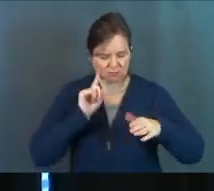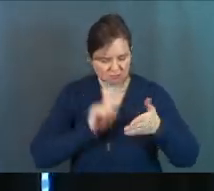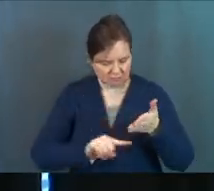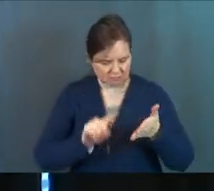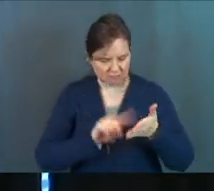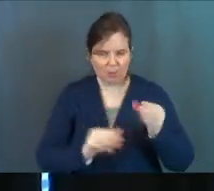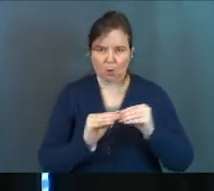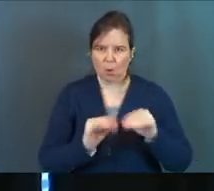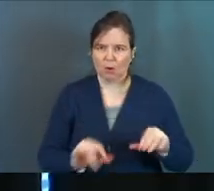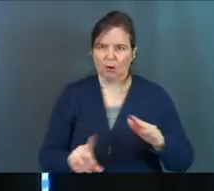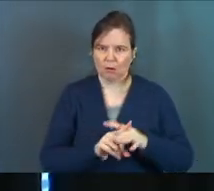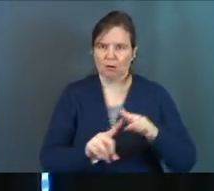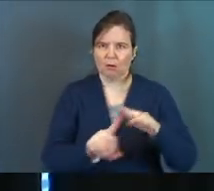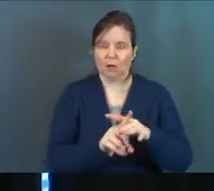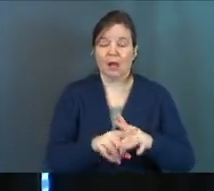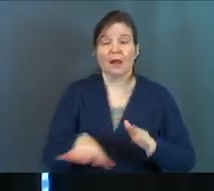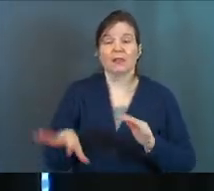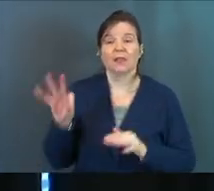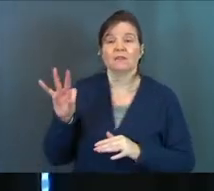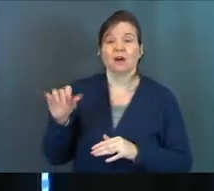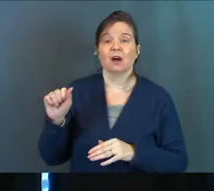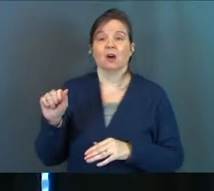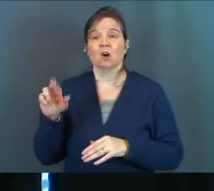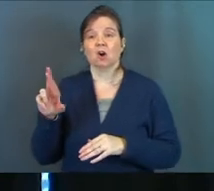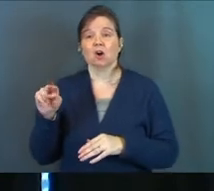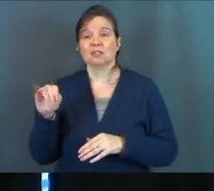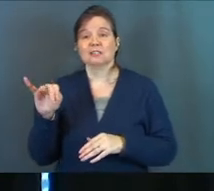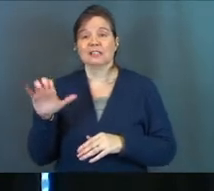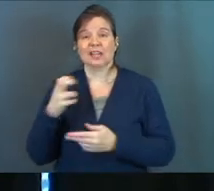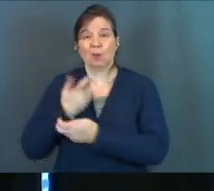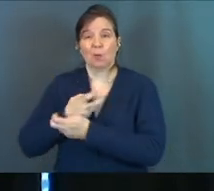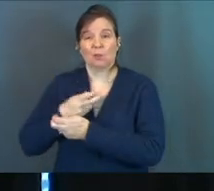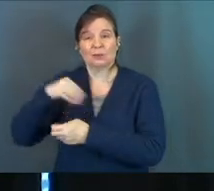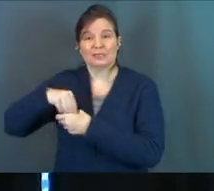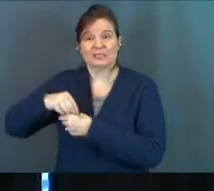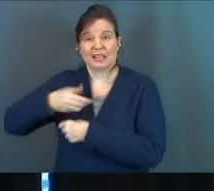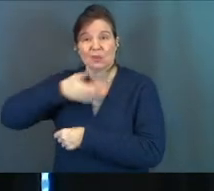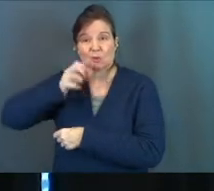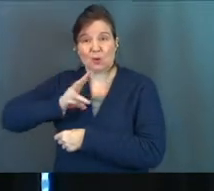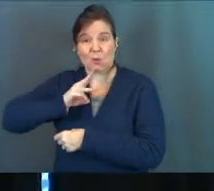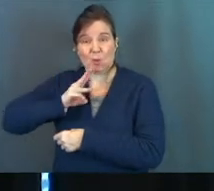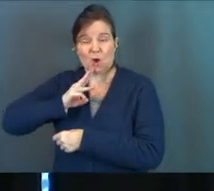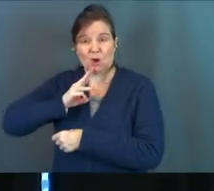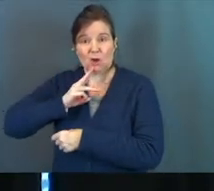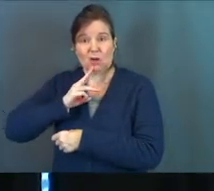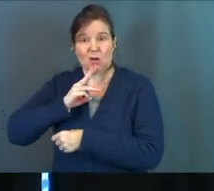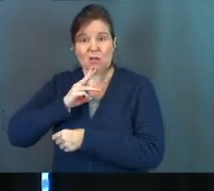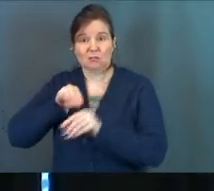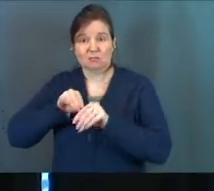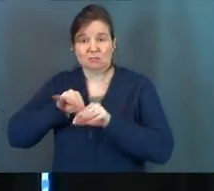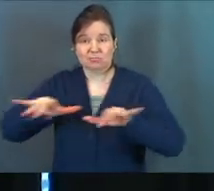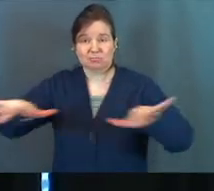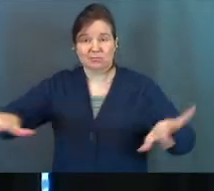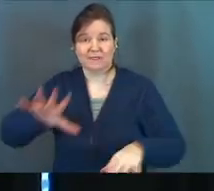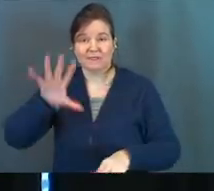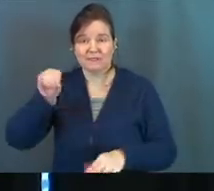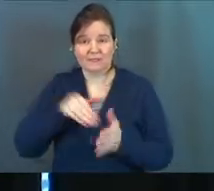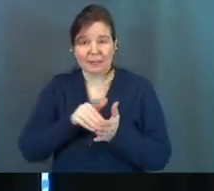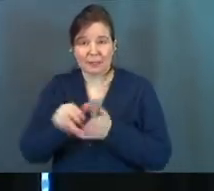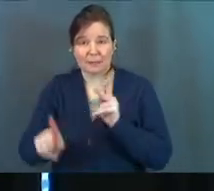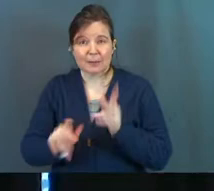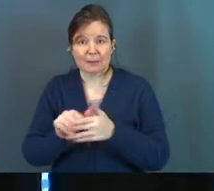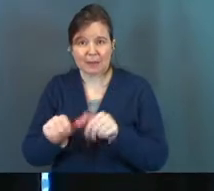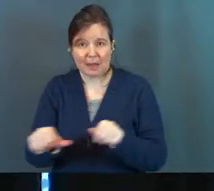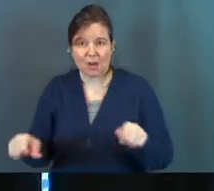was that arsenic was in their drinking water in that whole area. It had impacted 50 million people